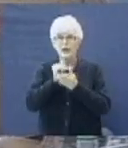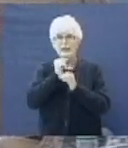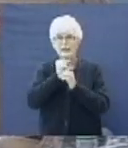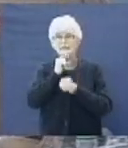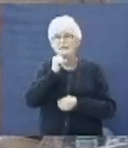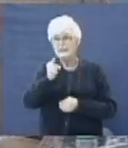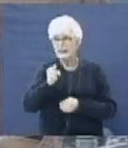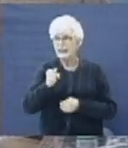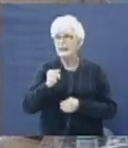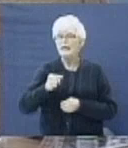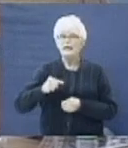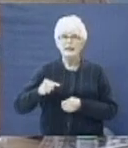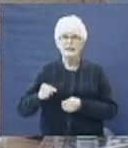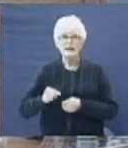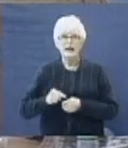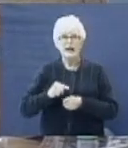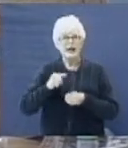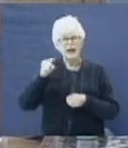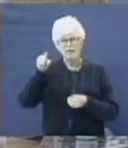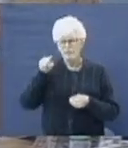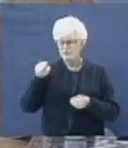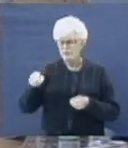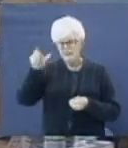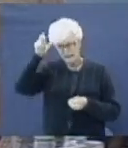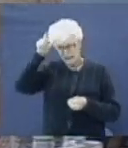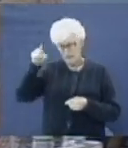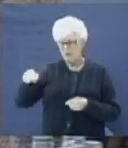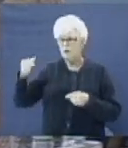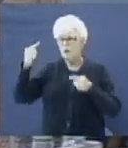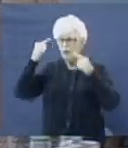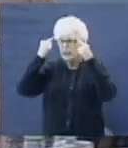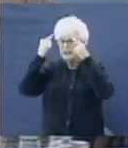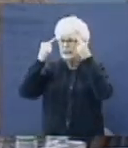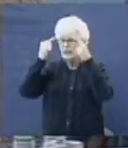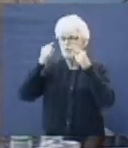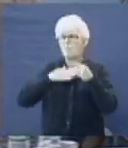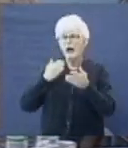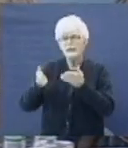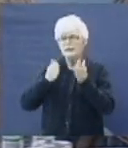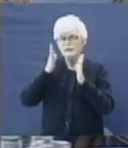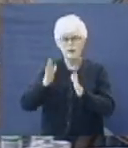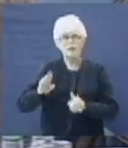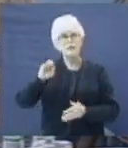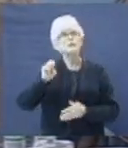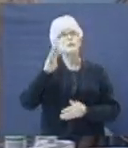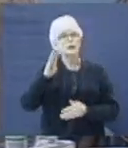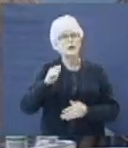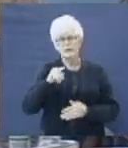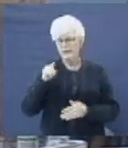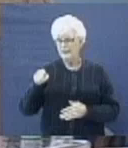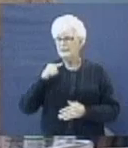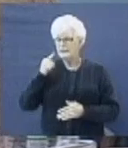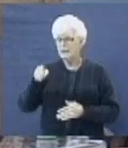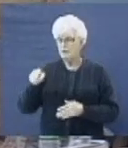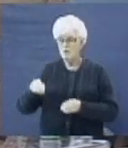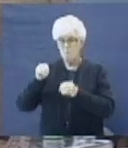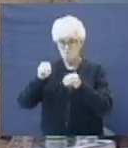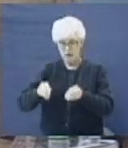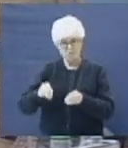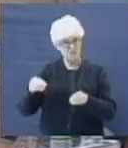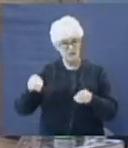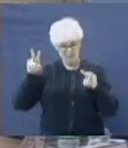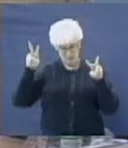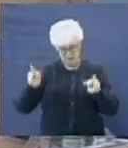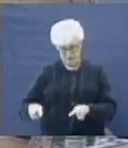hast thou considered my servant Job? It was God that said, you can put him in the